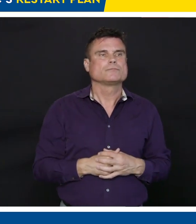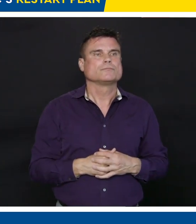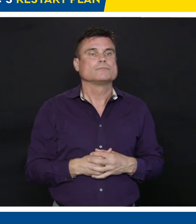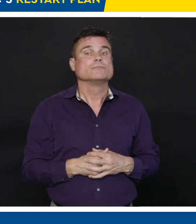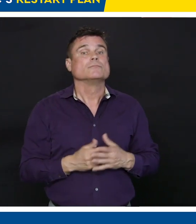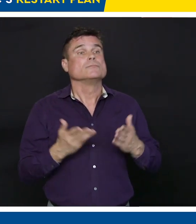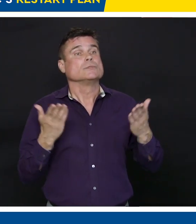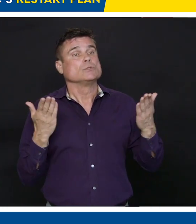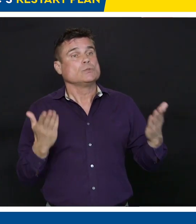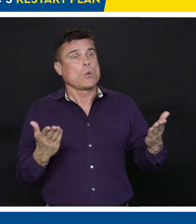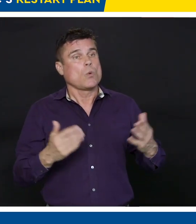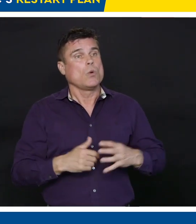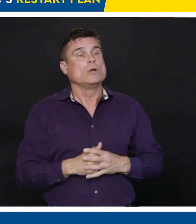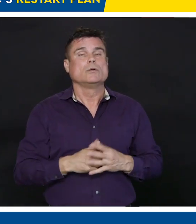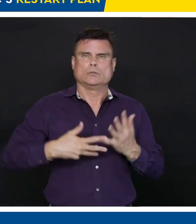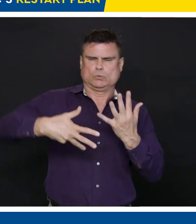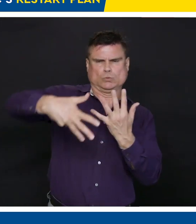circles.